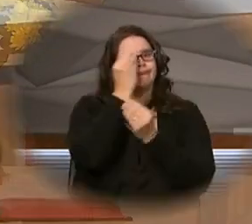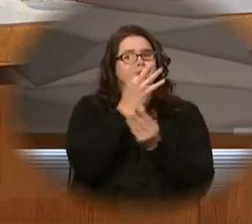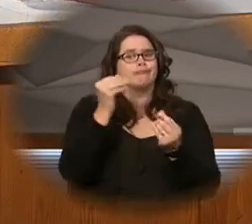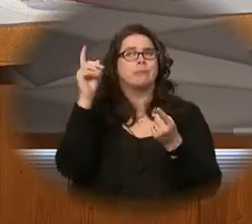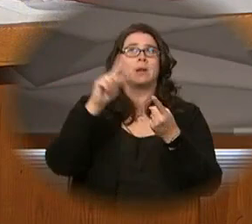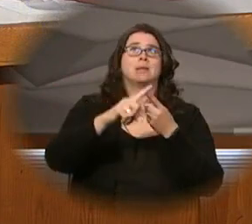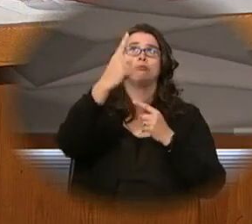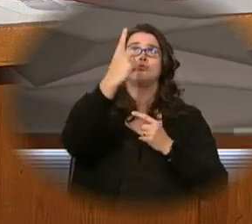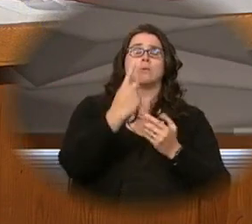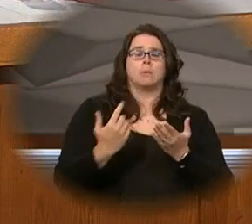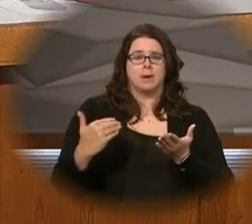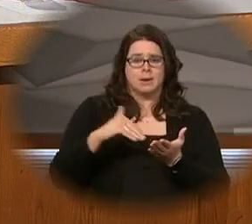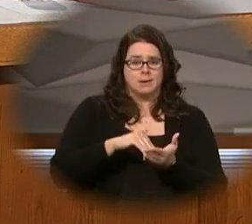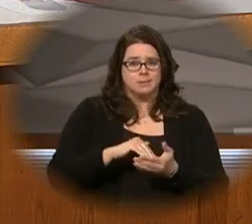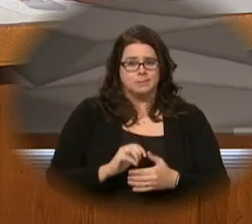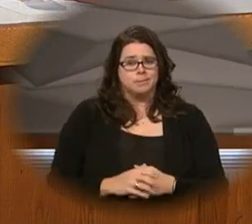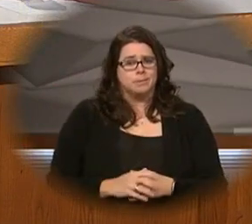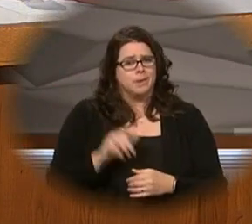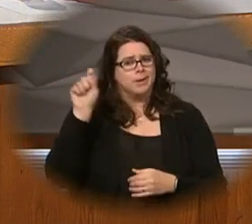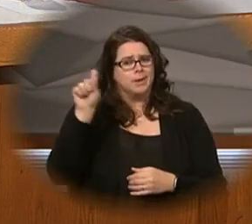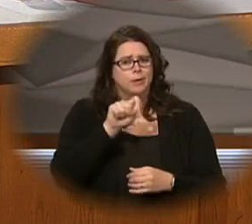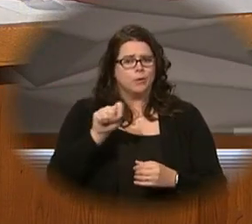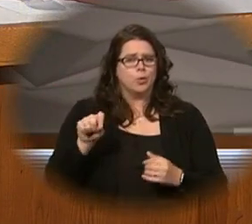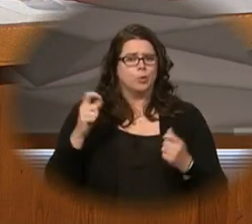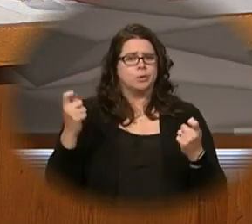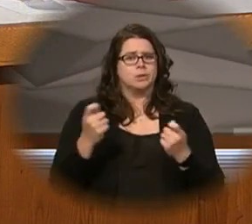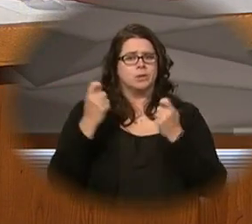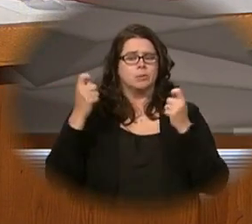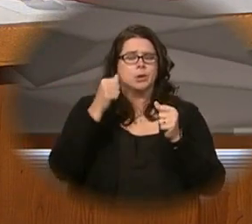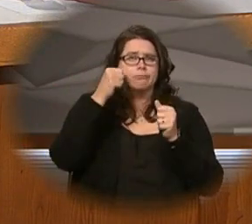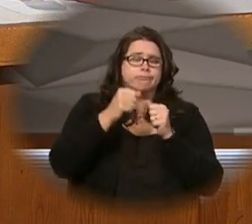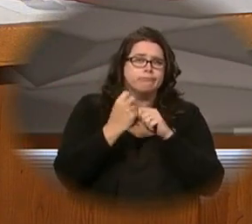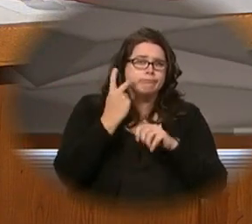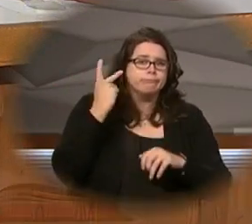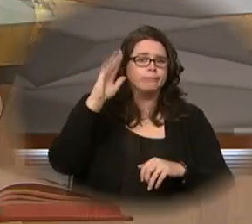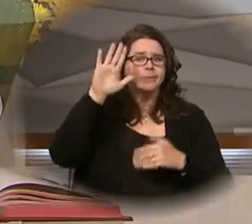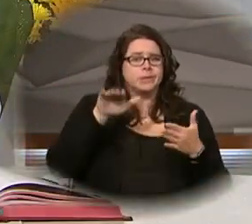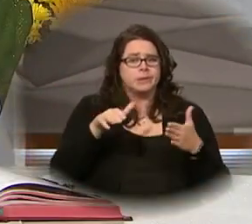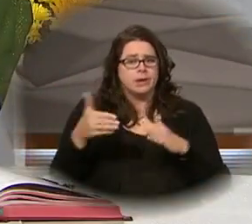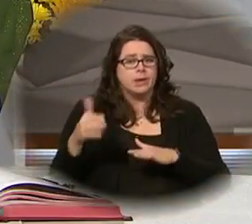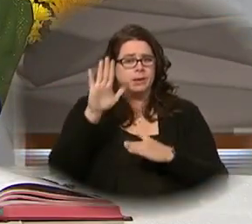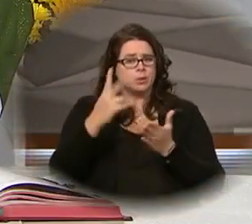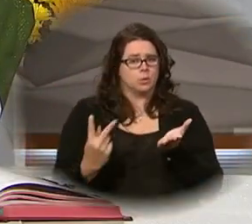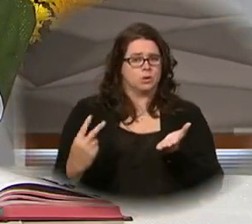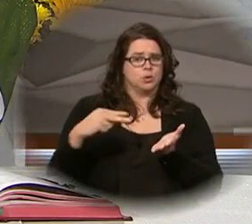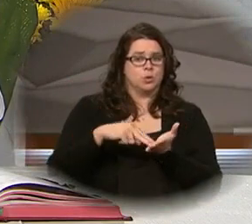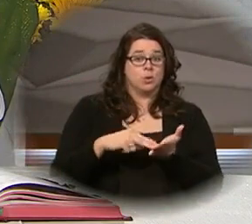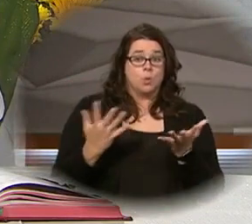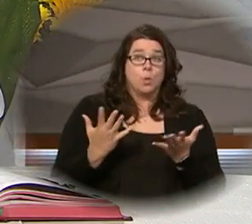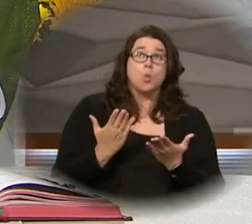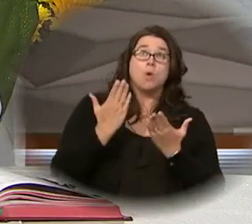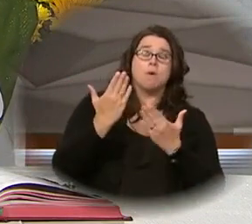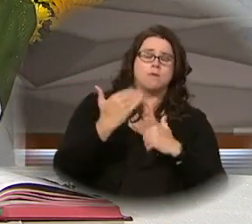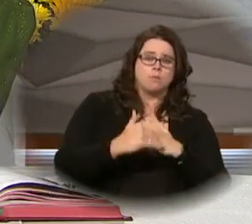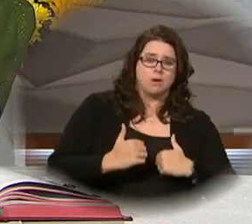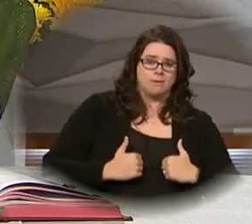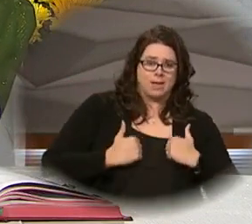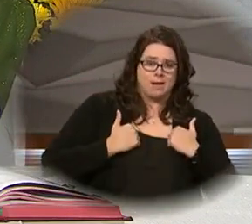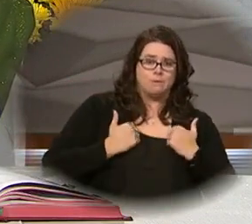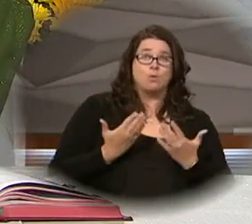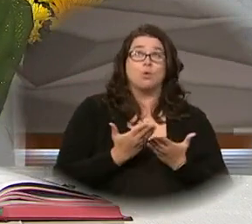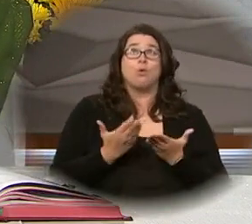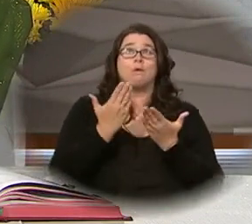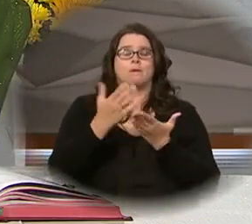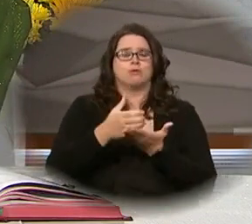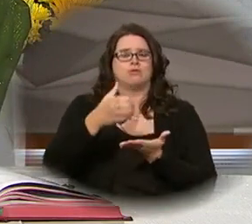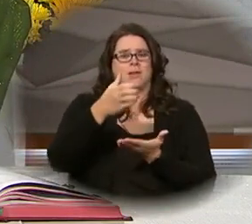come again. Therefore, as we celebrate the memorial of his death and resurrection, we offer you, Lord, the bread of life and the